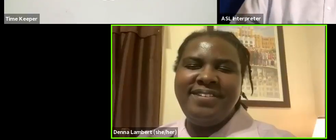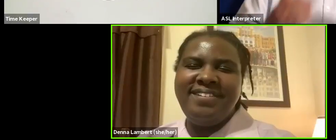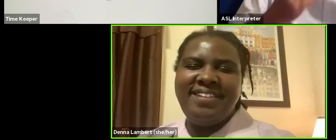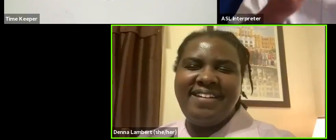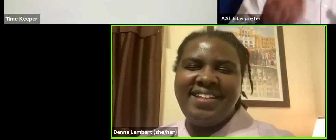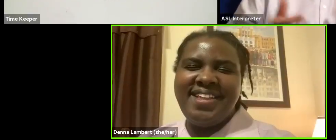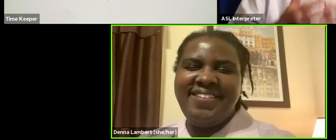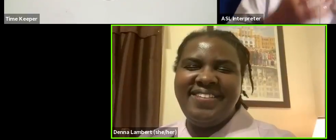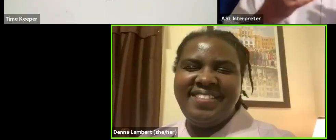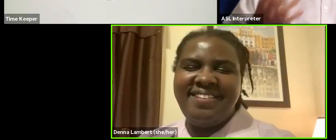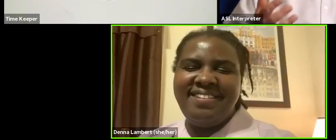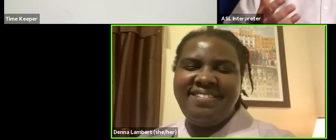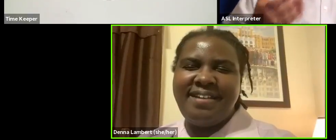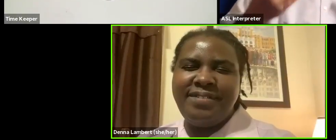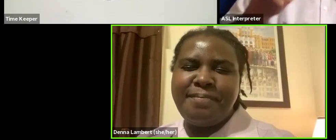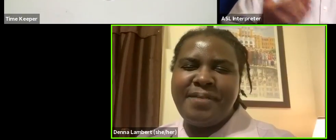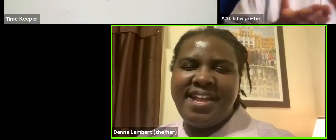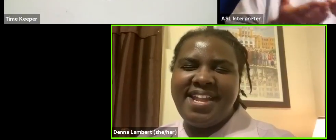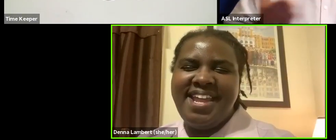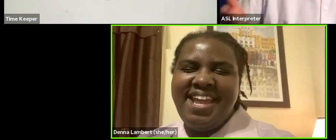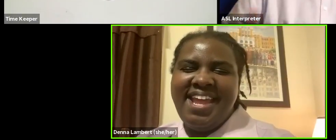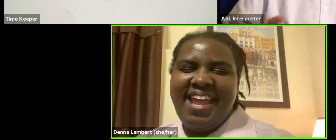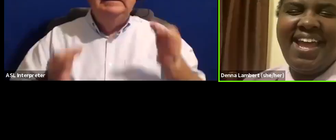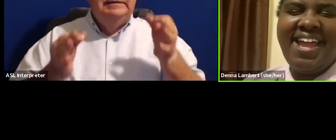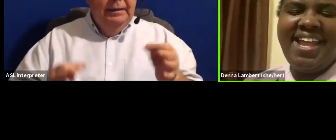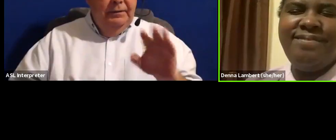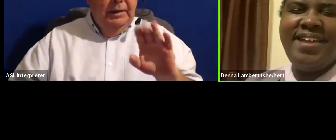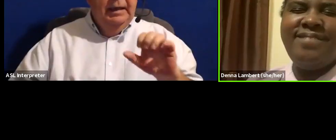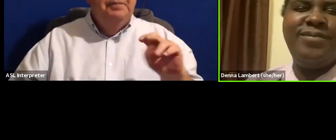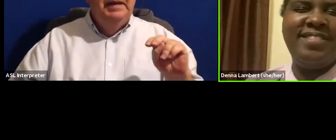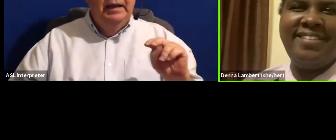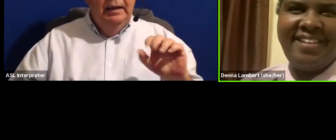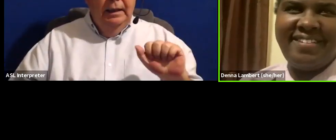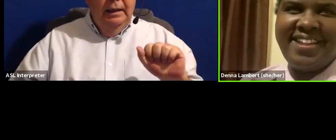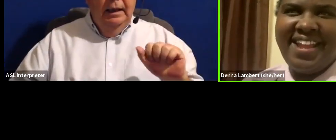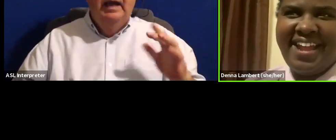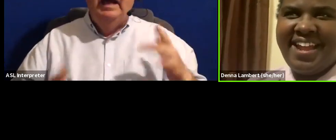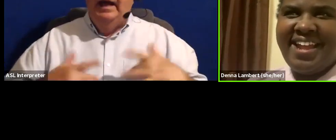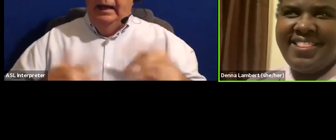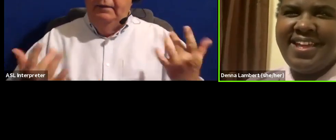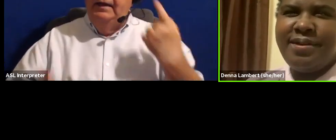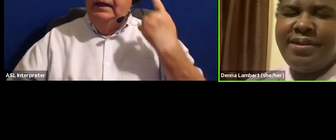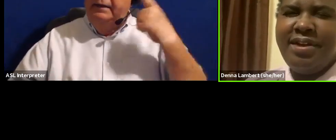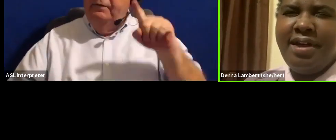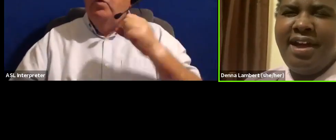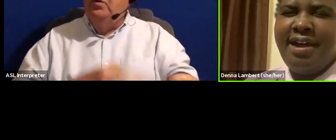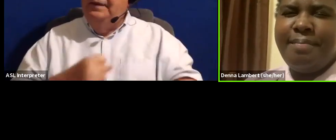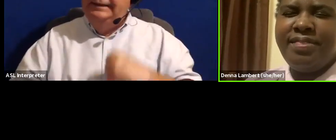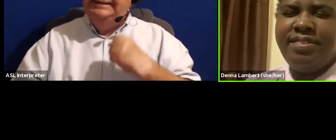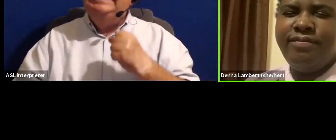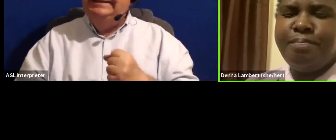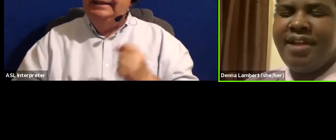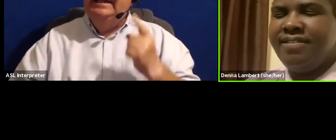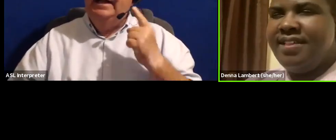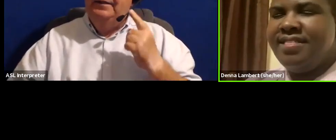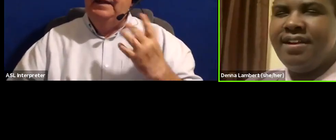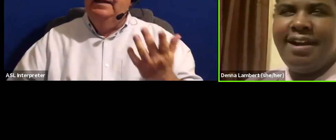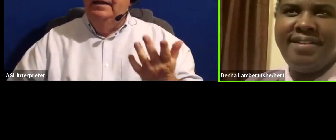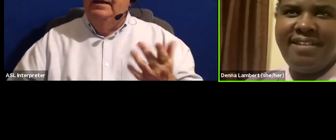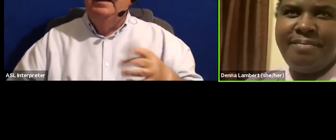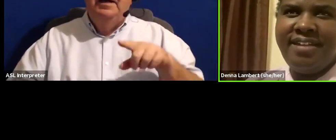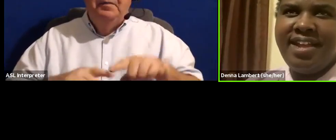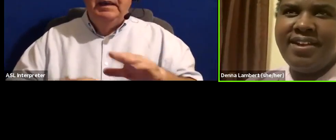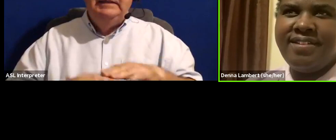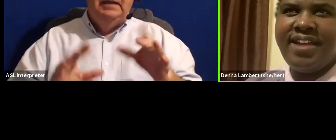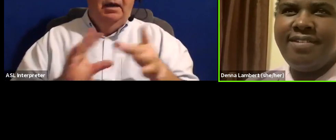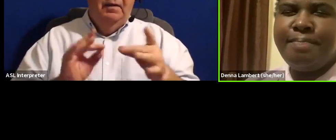so much, Mrs. Aaron. This has definitely been an event for the season. I think based on the